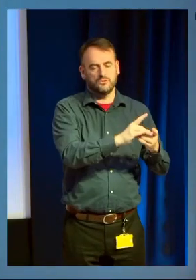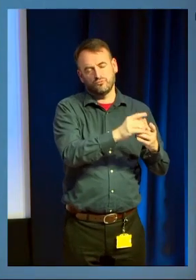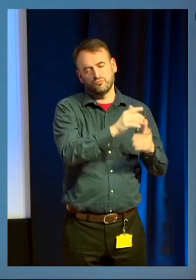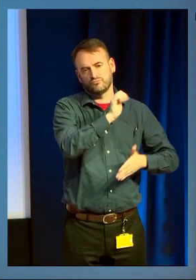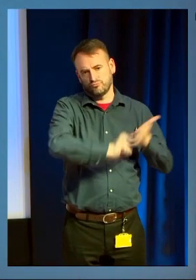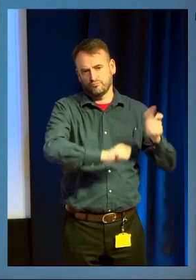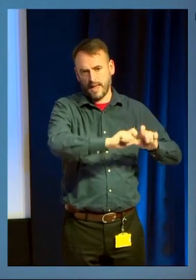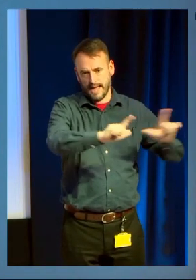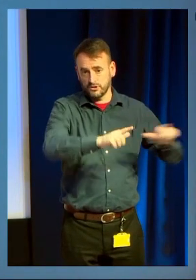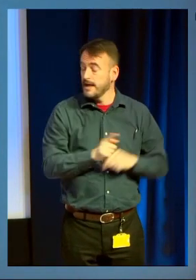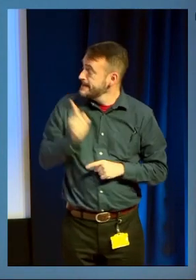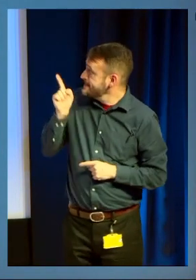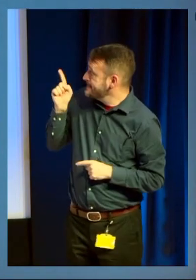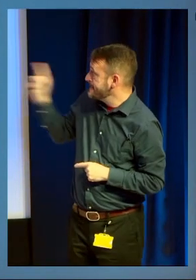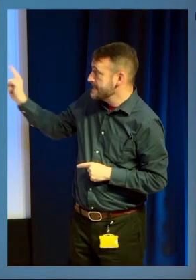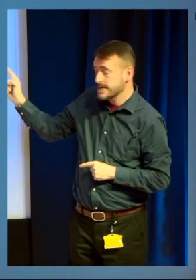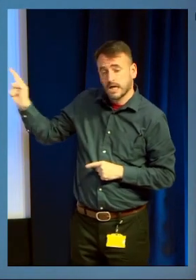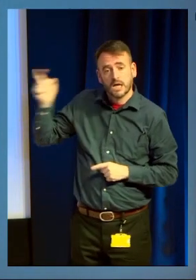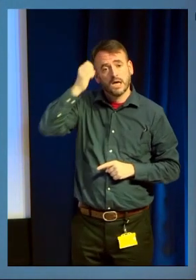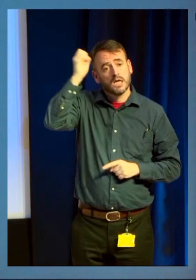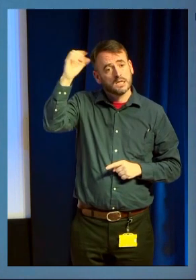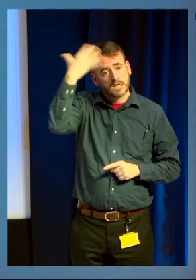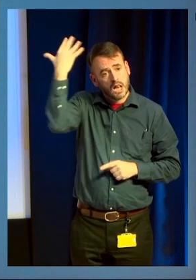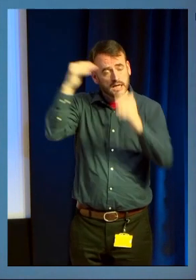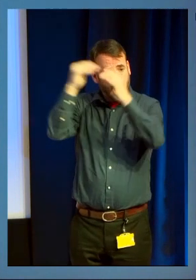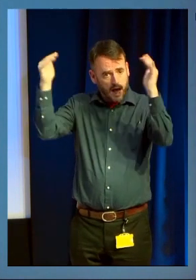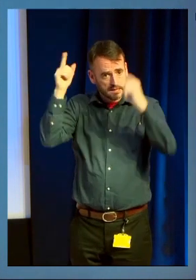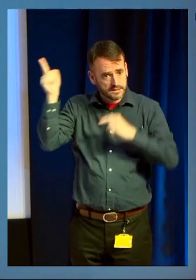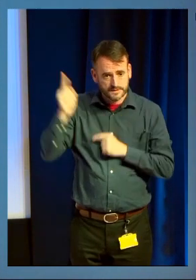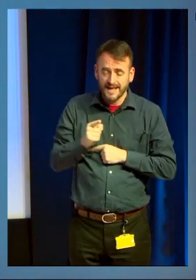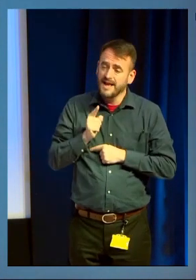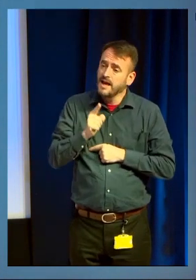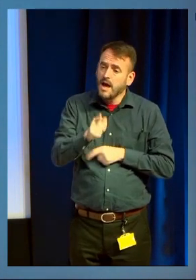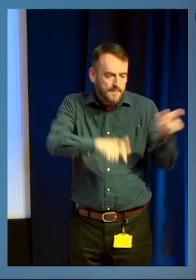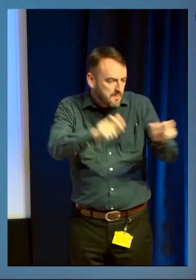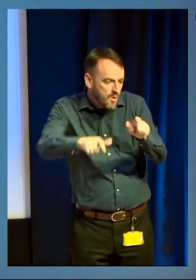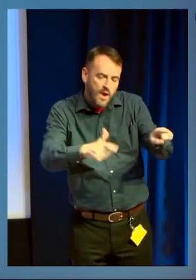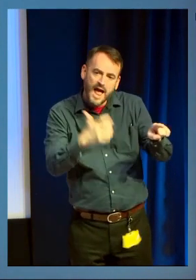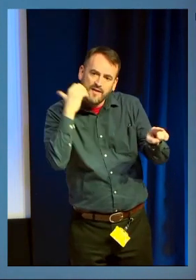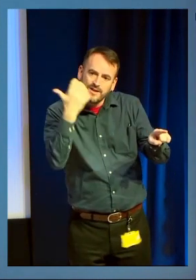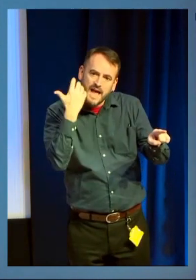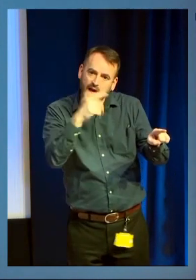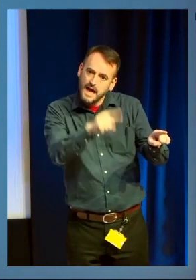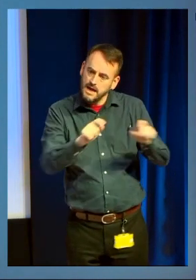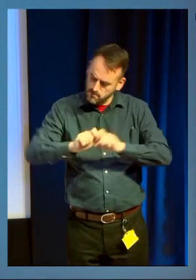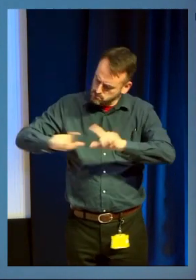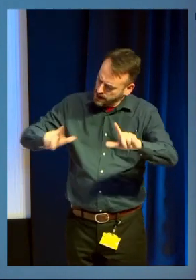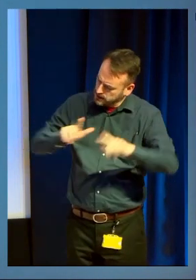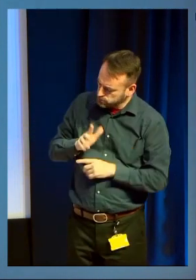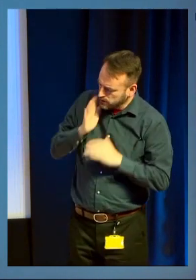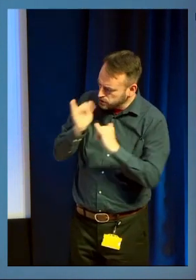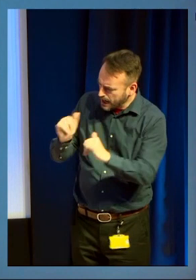People are looking at your page every day and making a decision then about whether to support or buy your game.